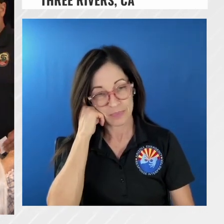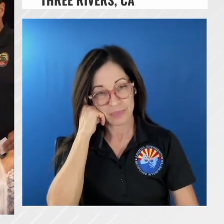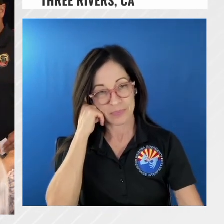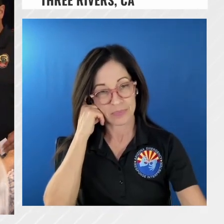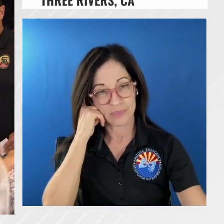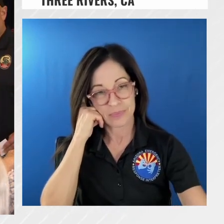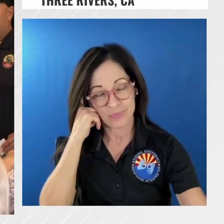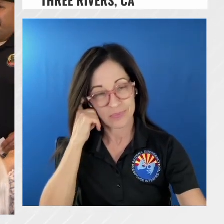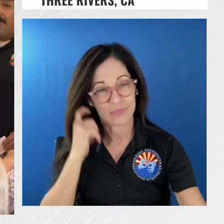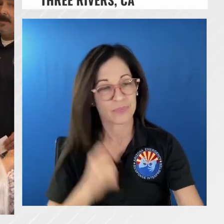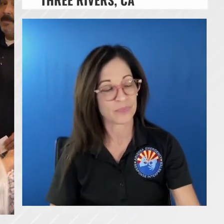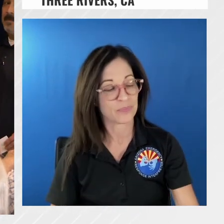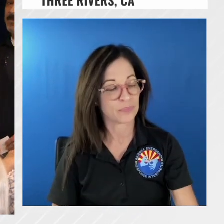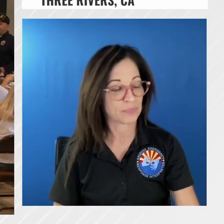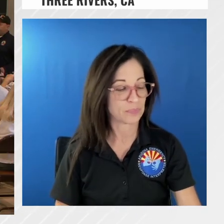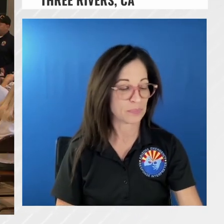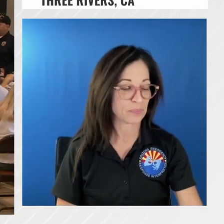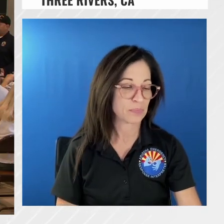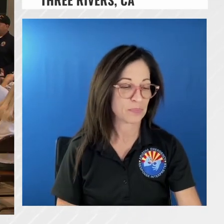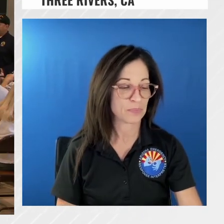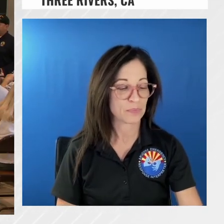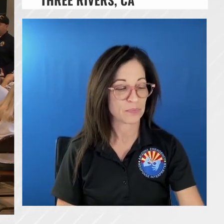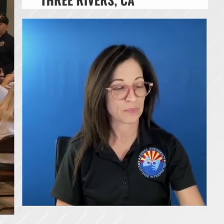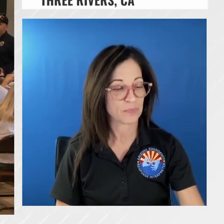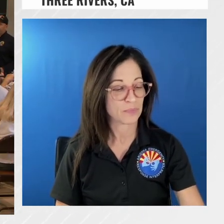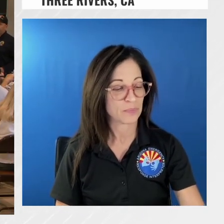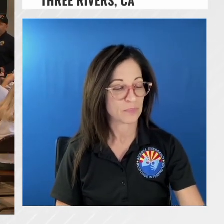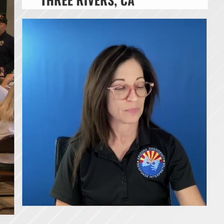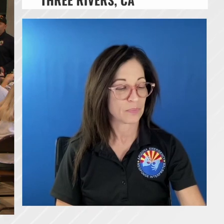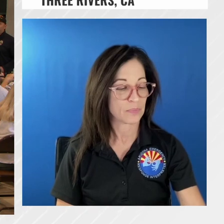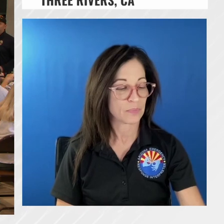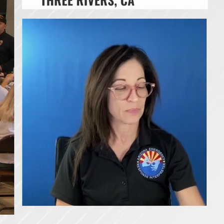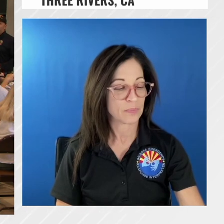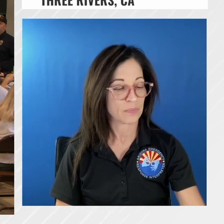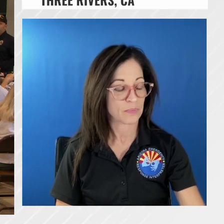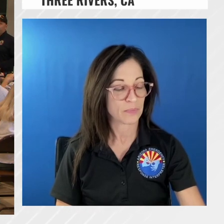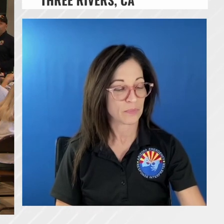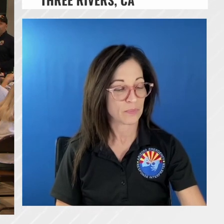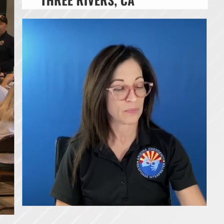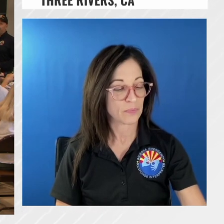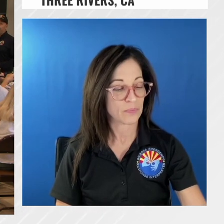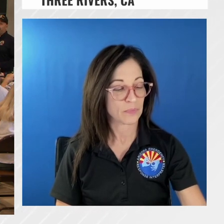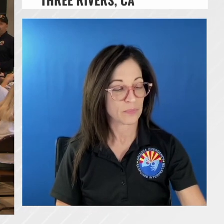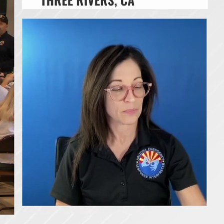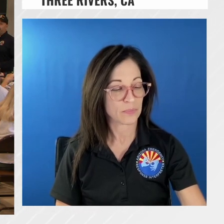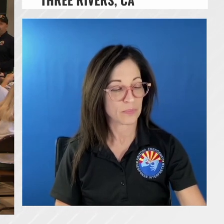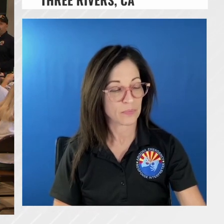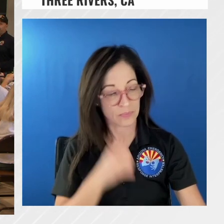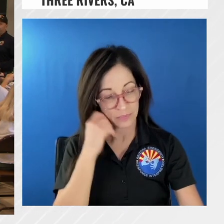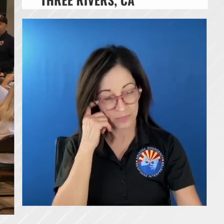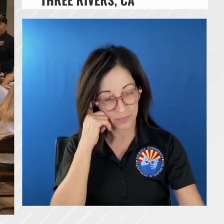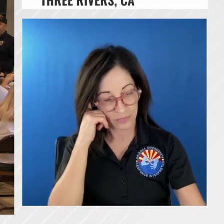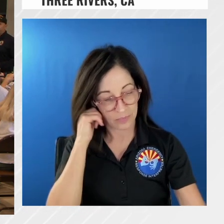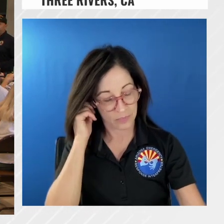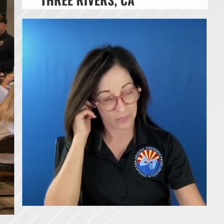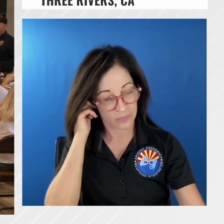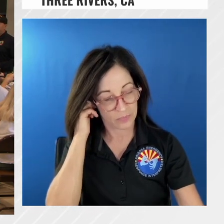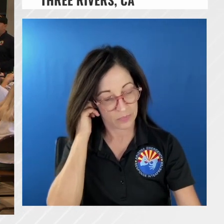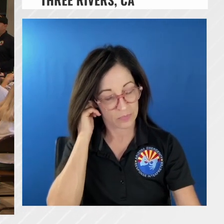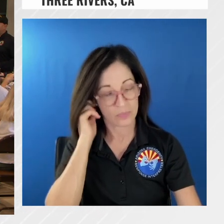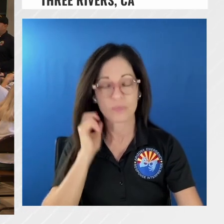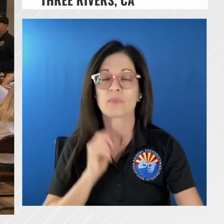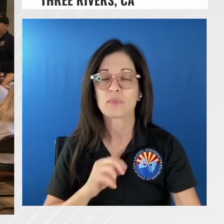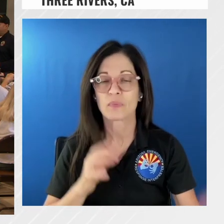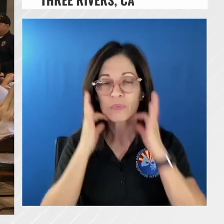so that means um the things that will stop the fire places you burn places